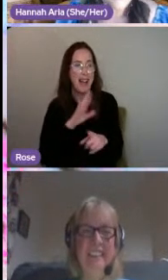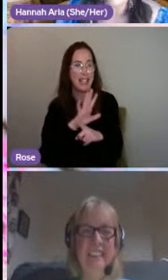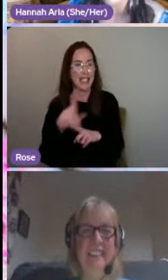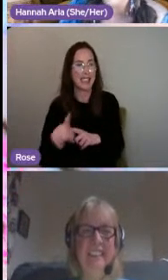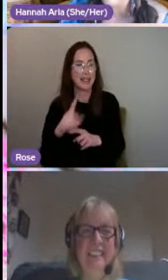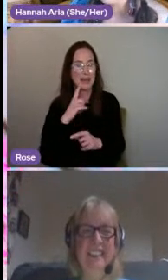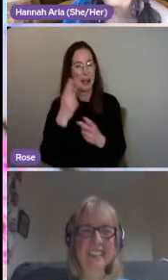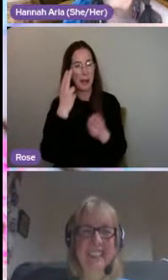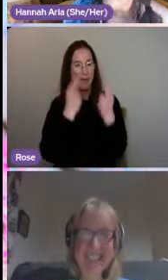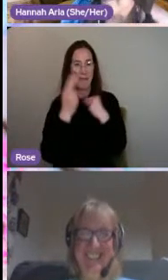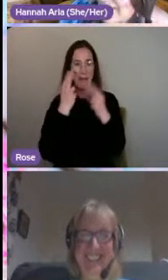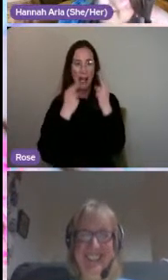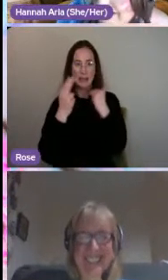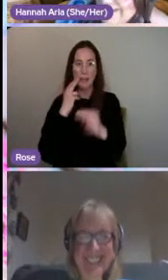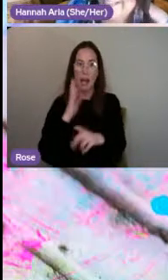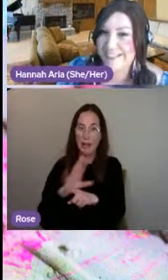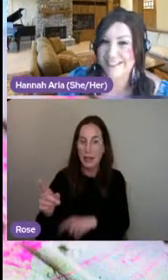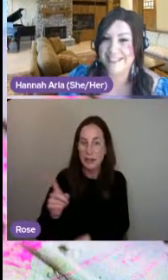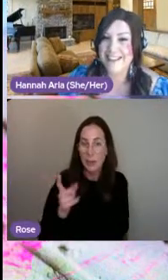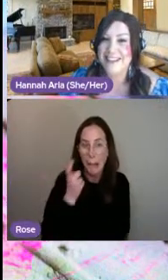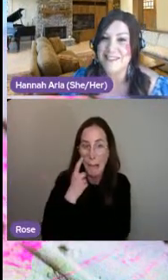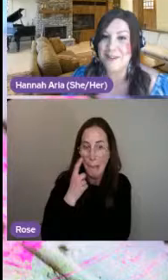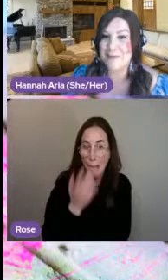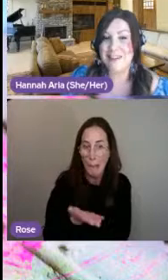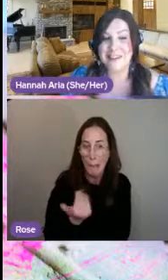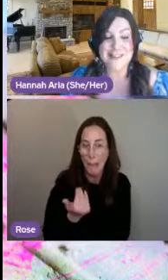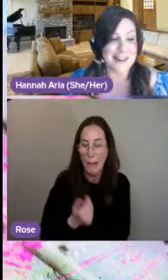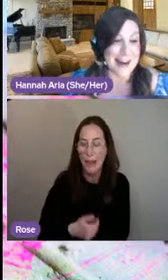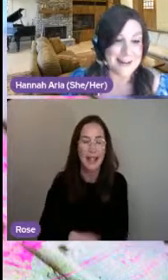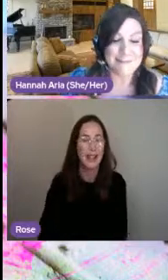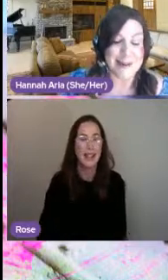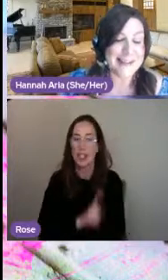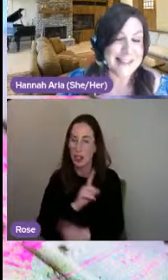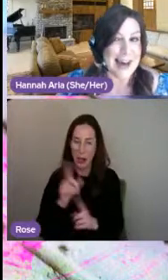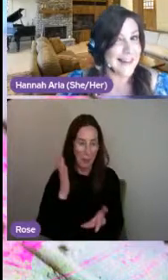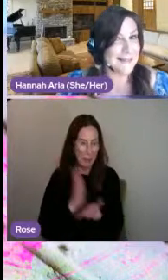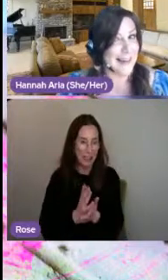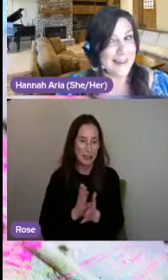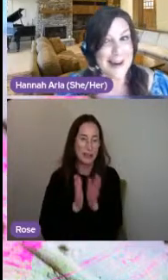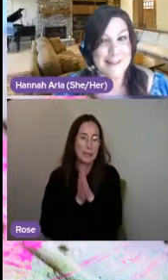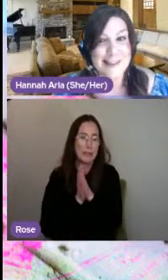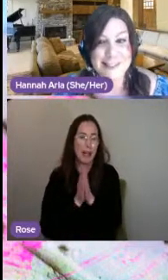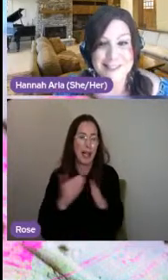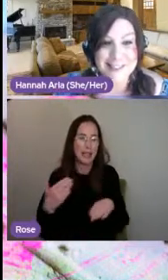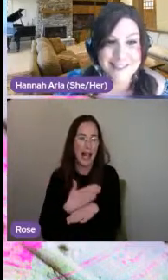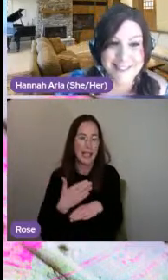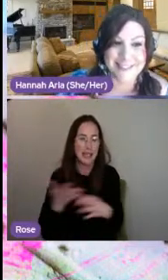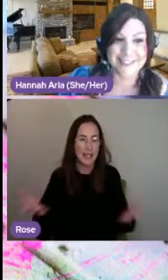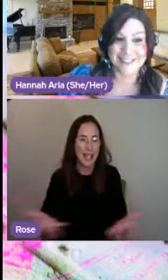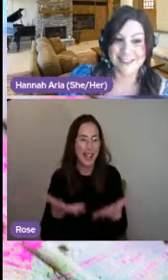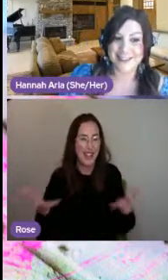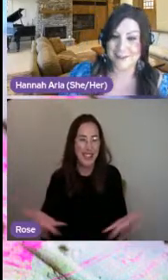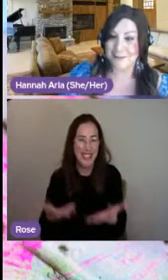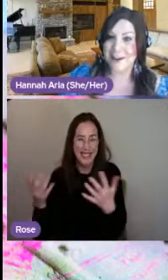with Facepaint Fridays if you want to. It's not obligatory, but it's actively encouraged.